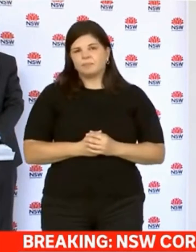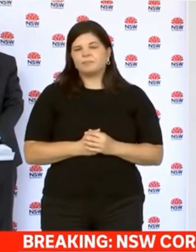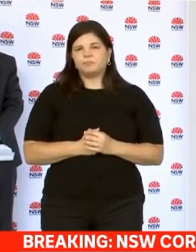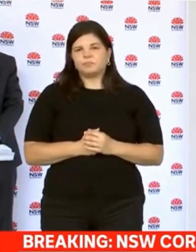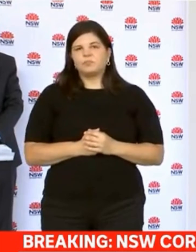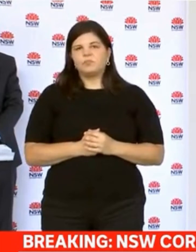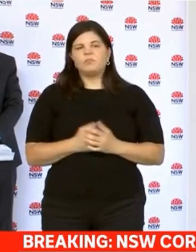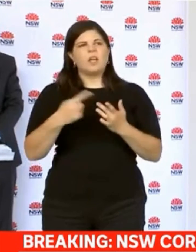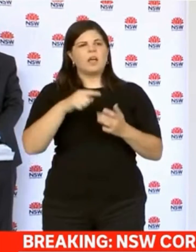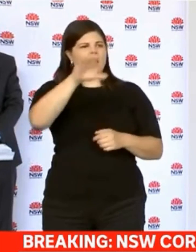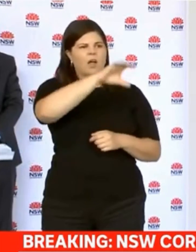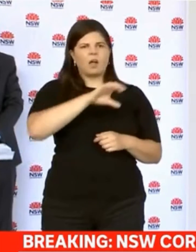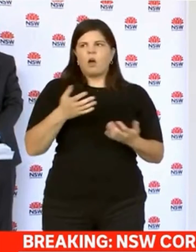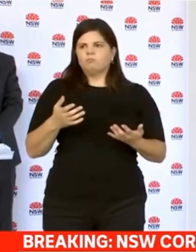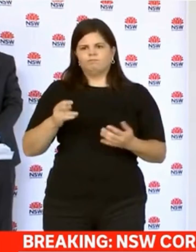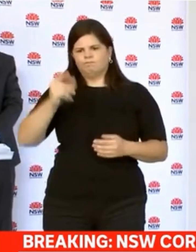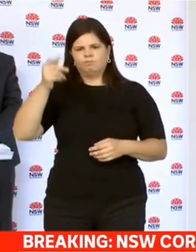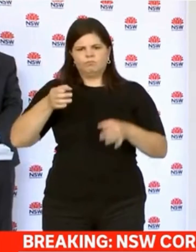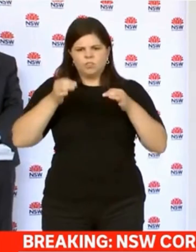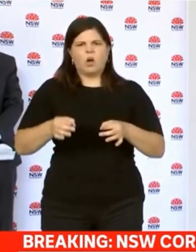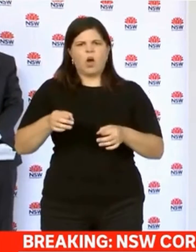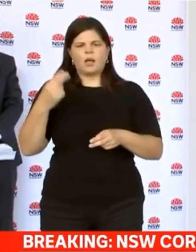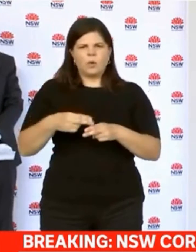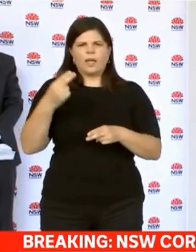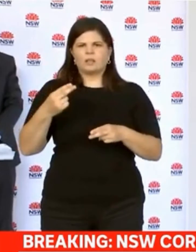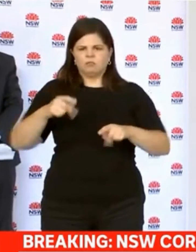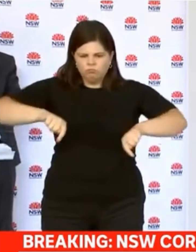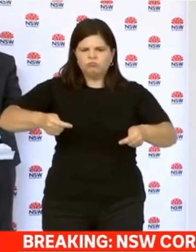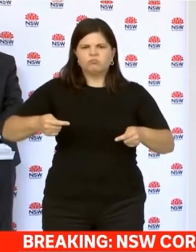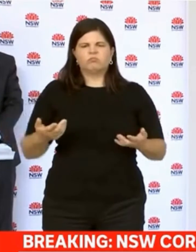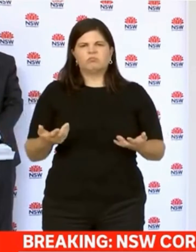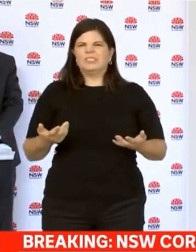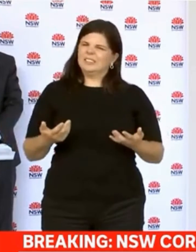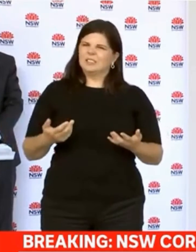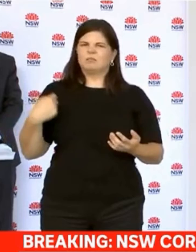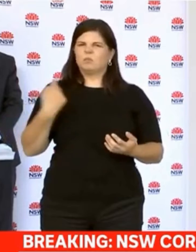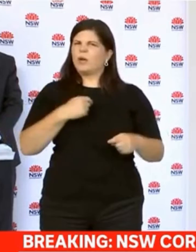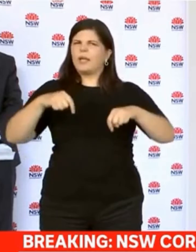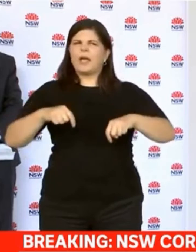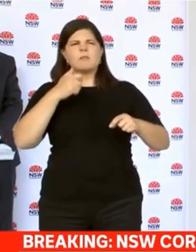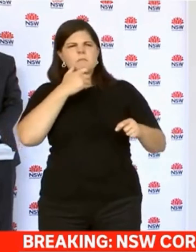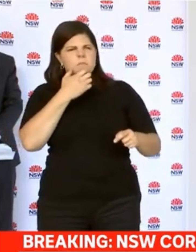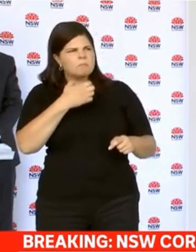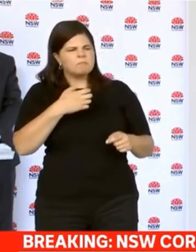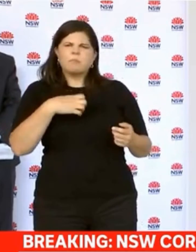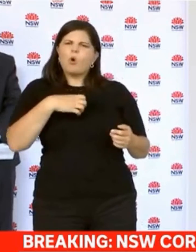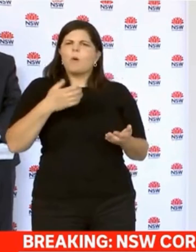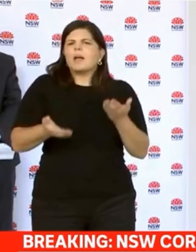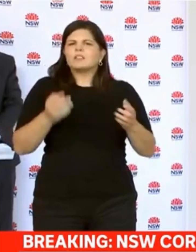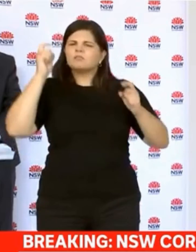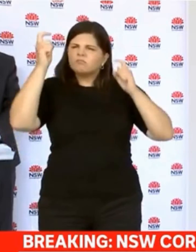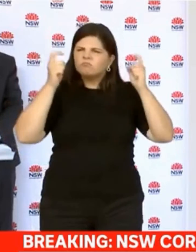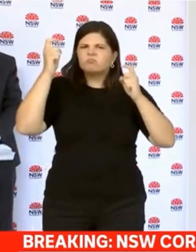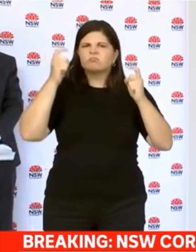a lack of certainty, things are done very quickly, without perhaps the same kind of consideration we're given New South Wales. And that's a matter for other state